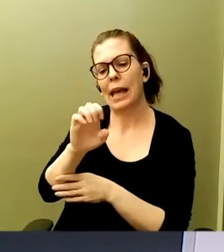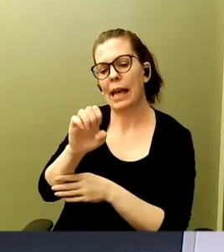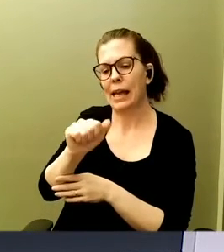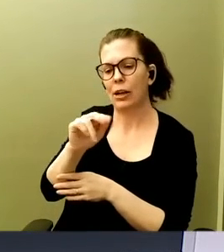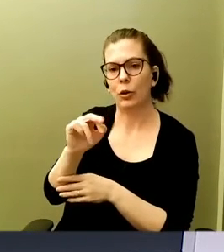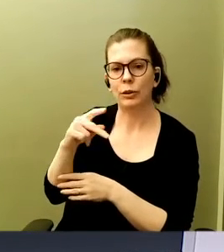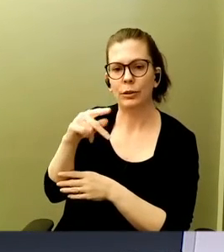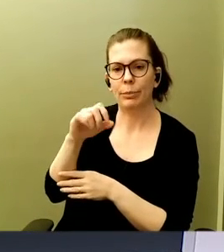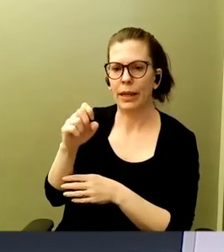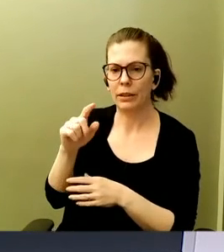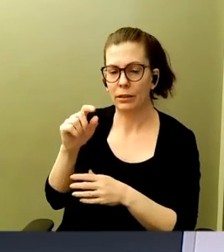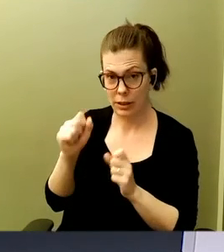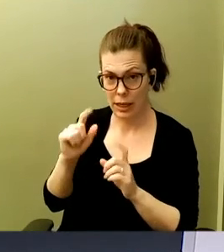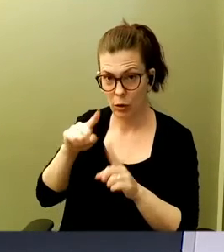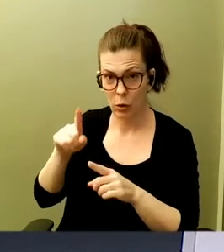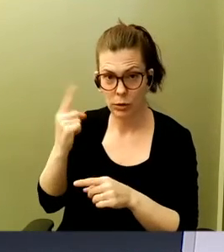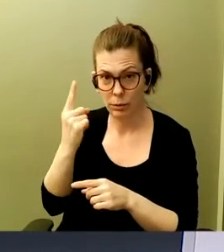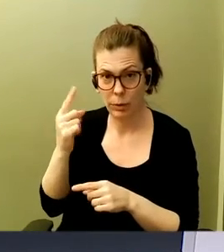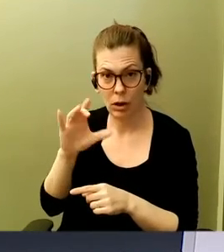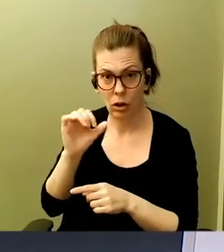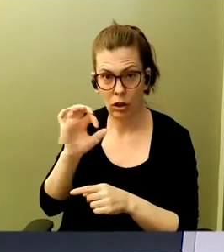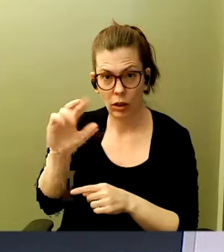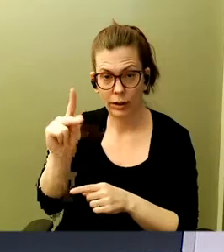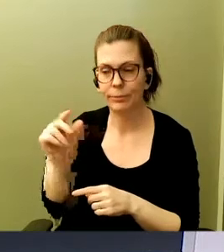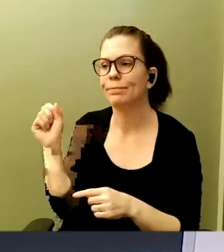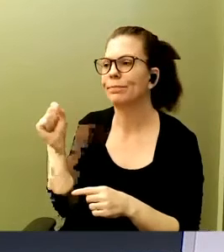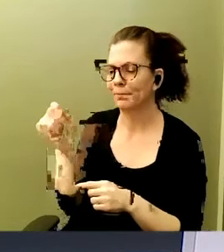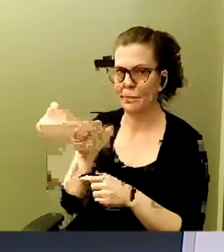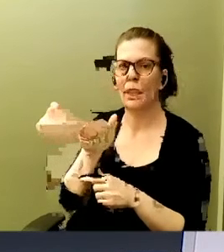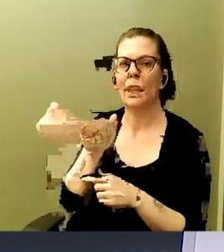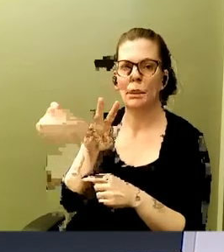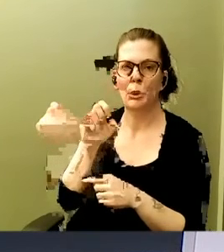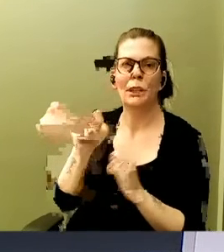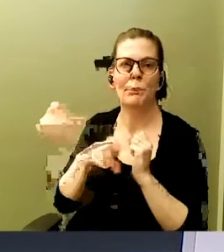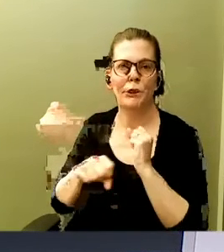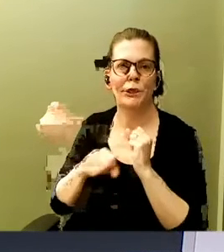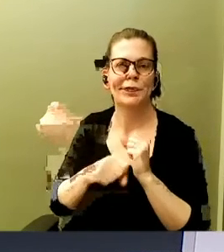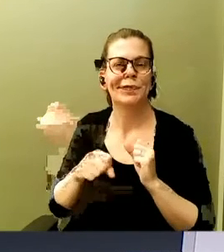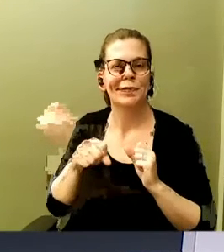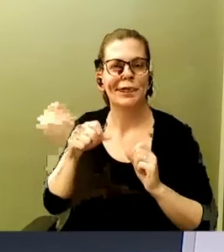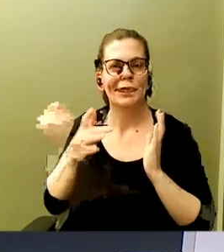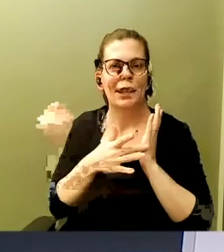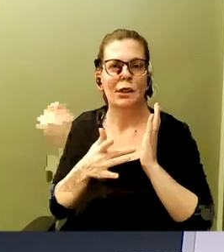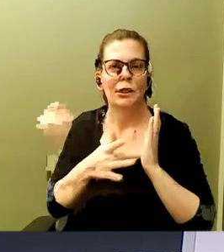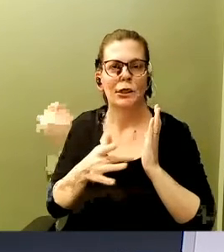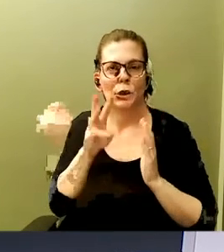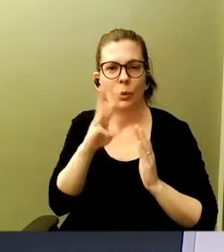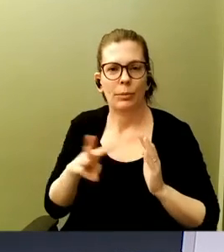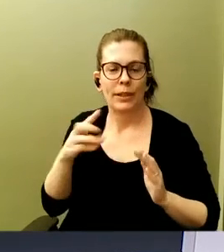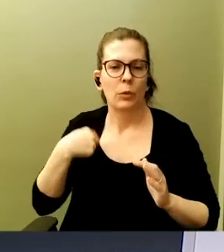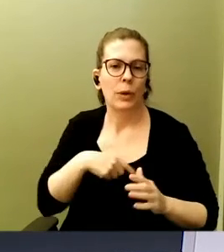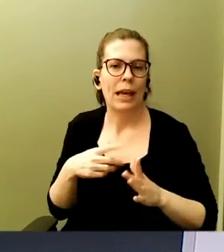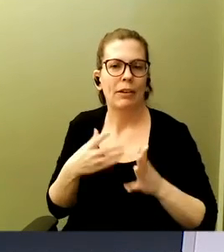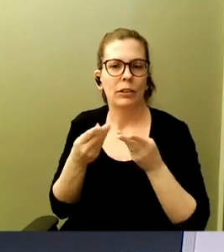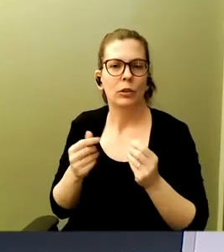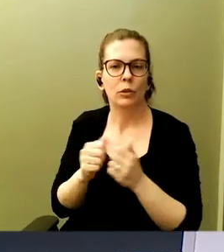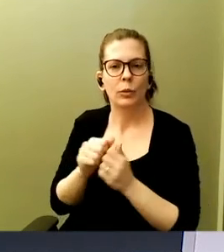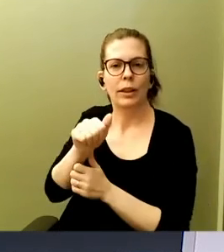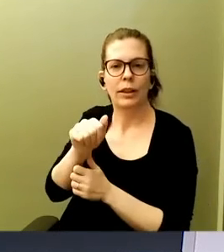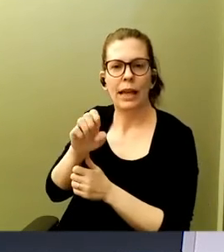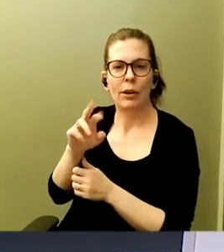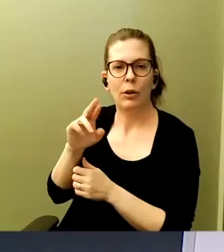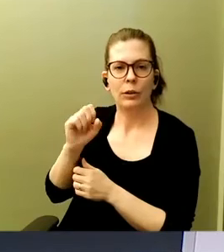you go to the AWS Advertising and Marketing Technology website, we have a solution with Aerospy.com that basically enables customers to